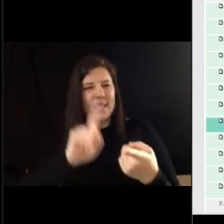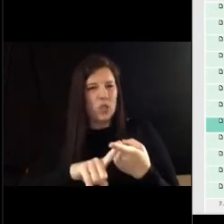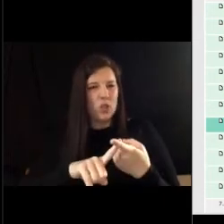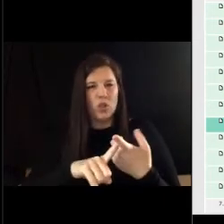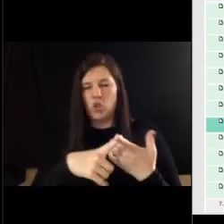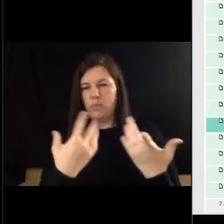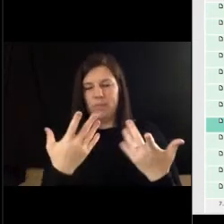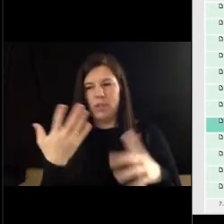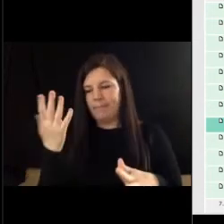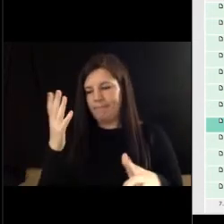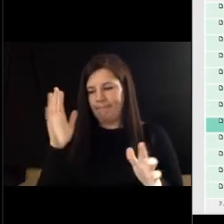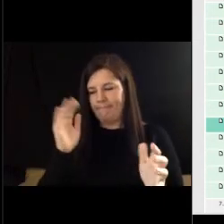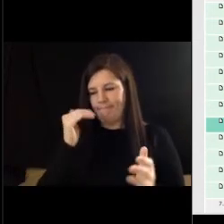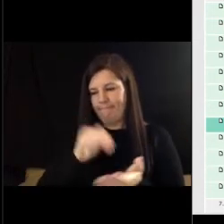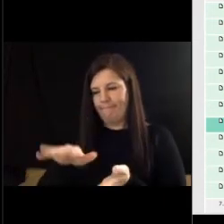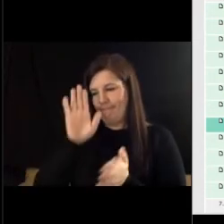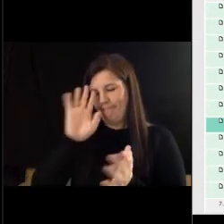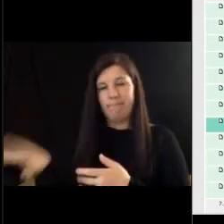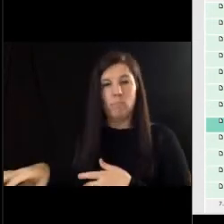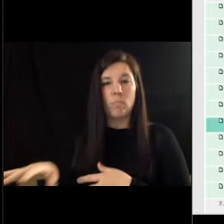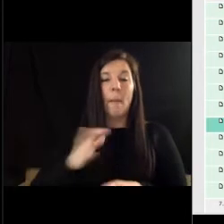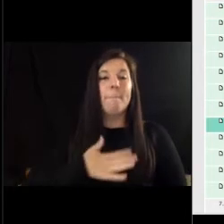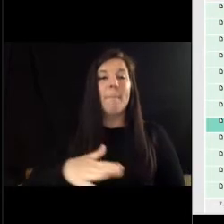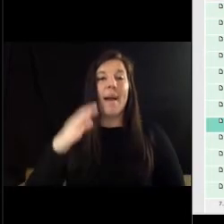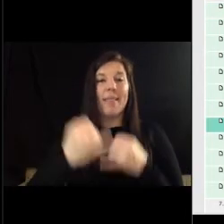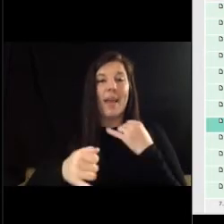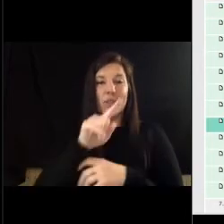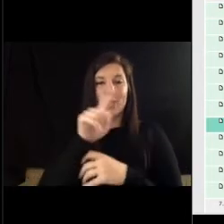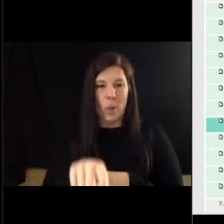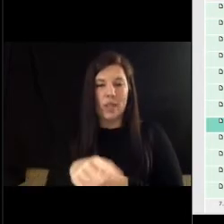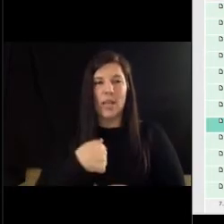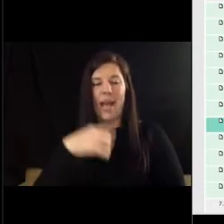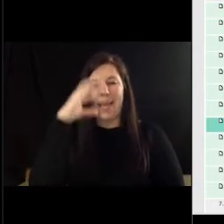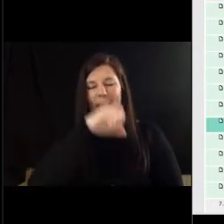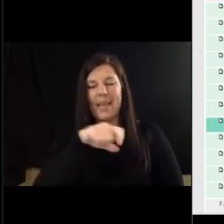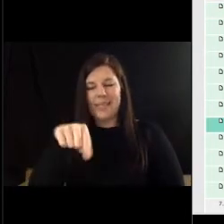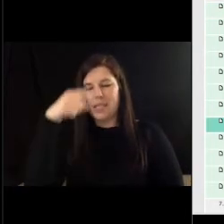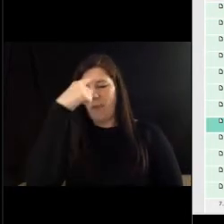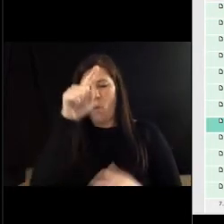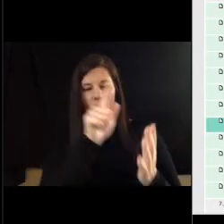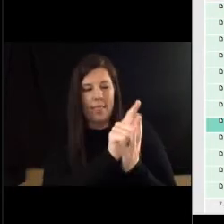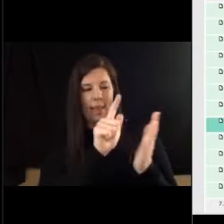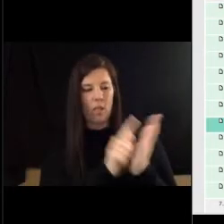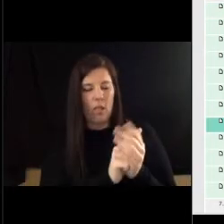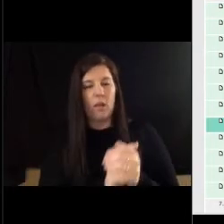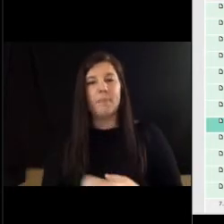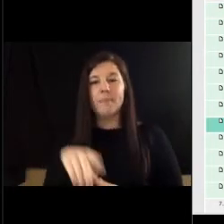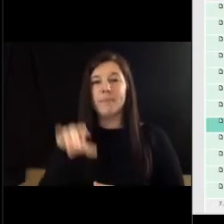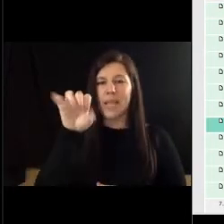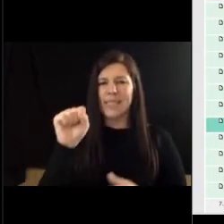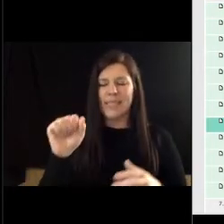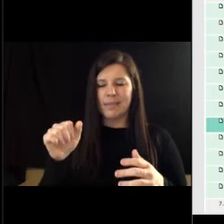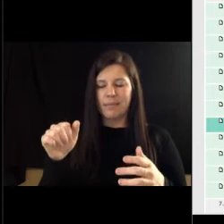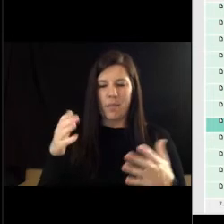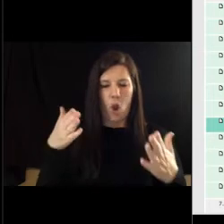up um and my last question i guess this is maybe for legal is there a way and i don't want to